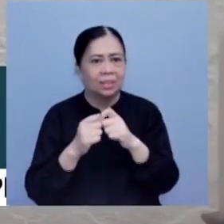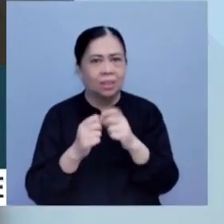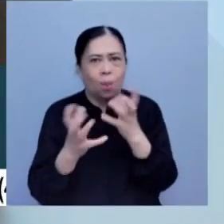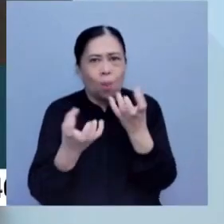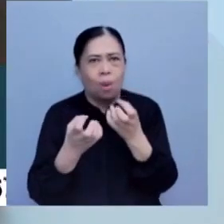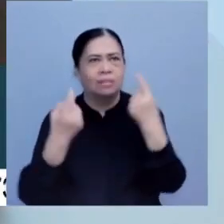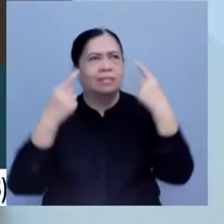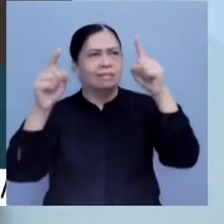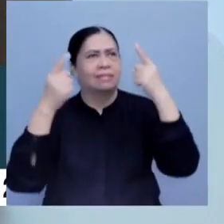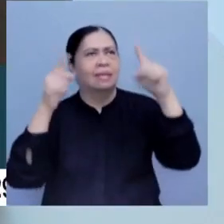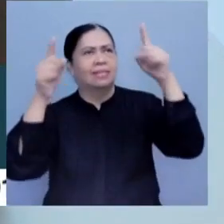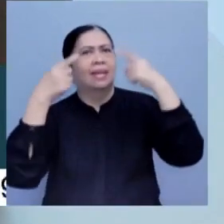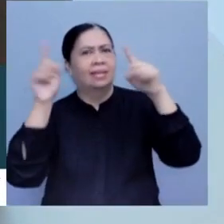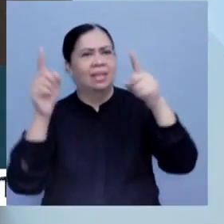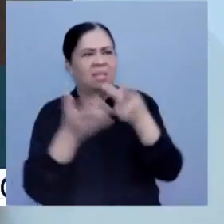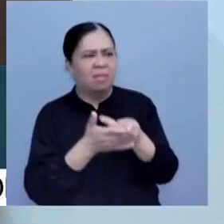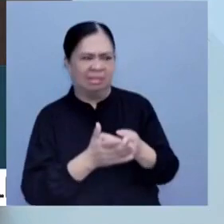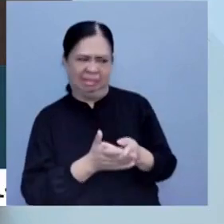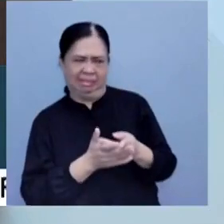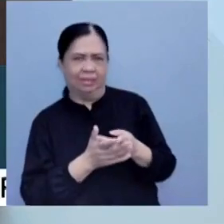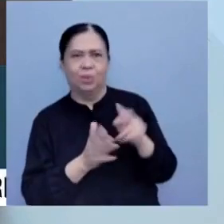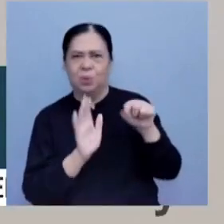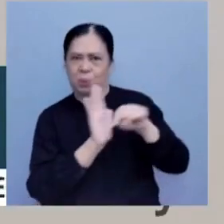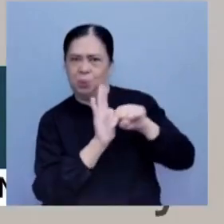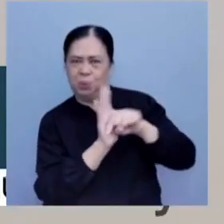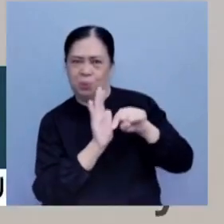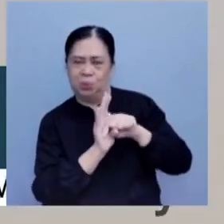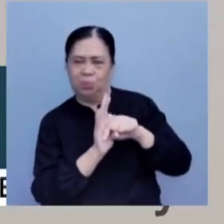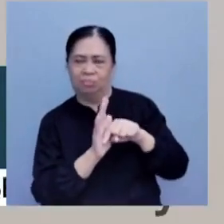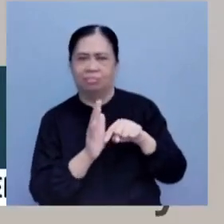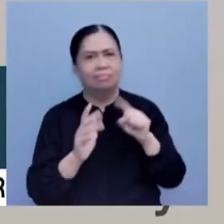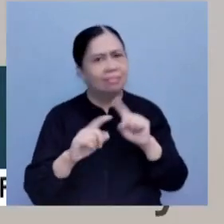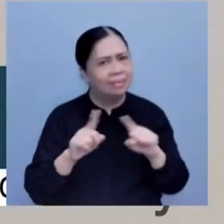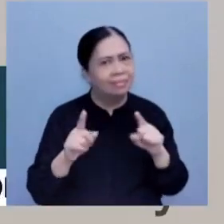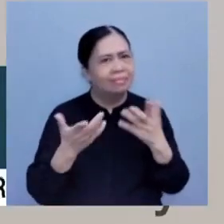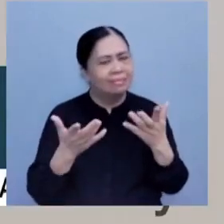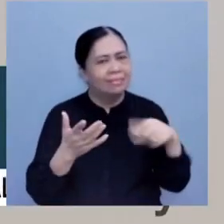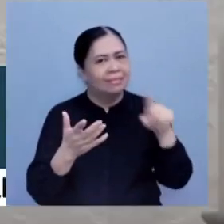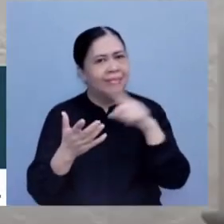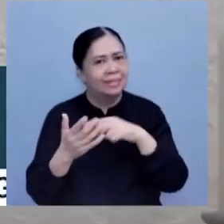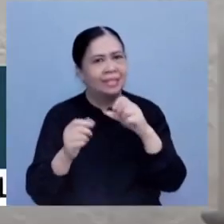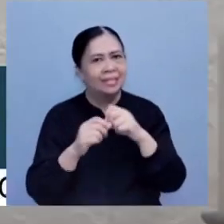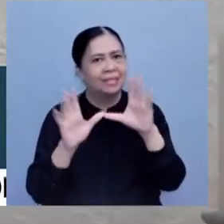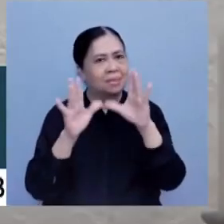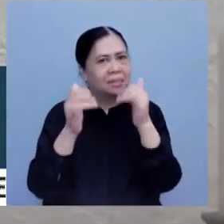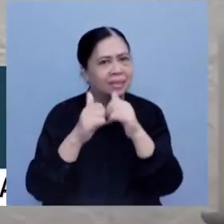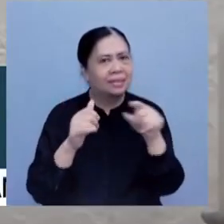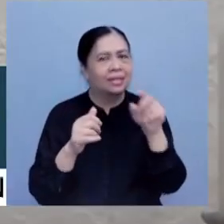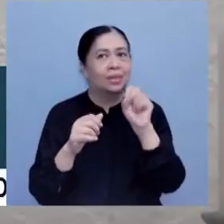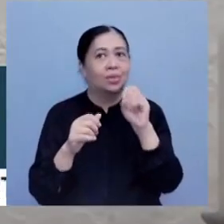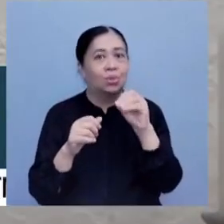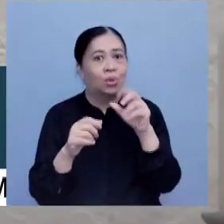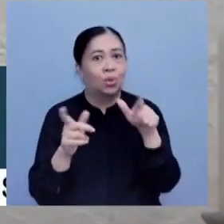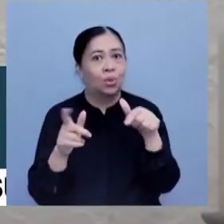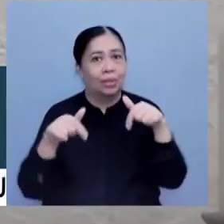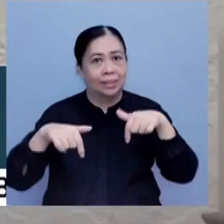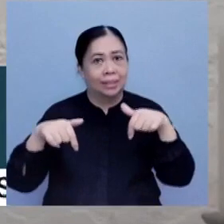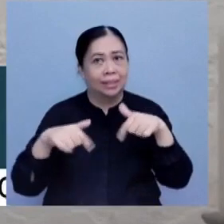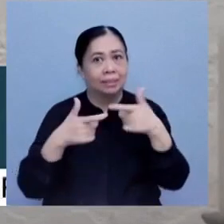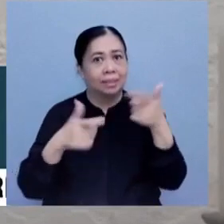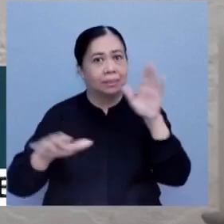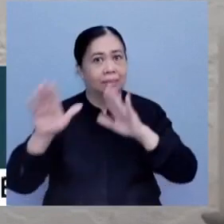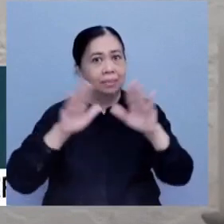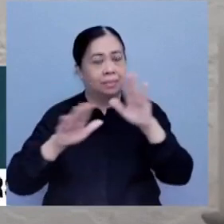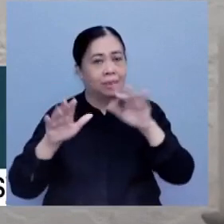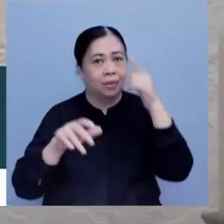success. So failure is very sensitive, especially in the corporate world. So this is a big problem for